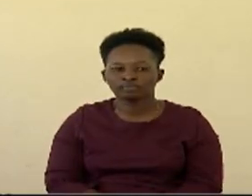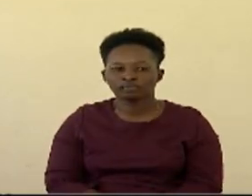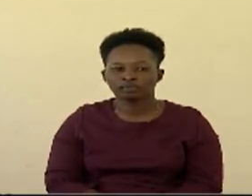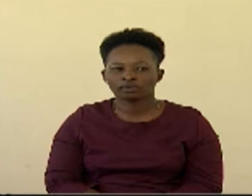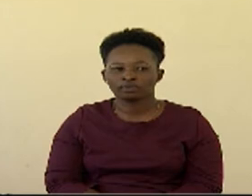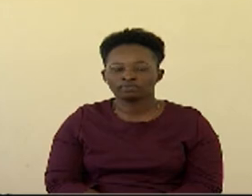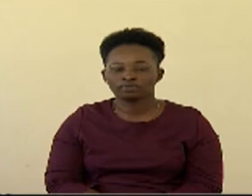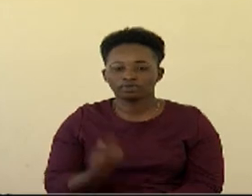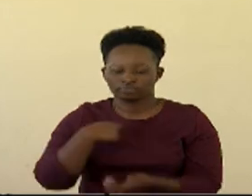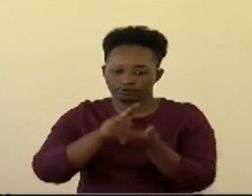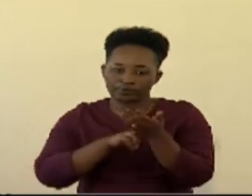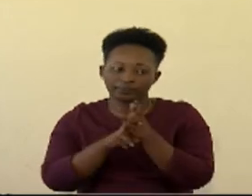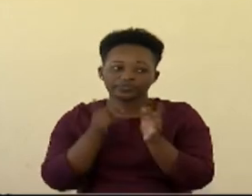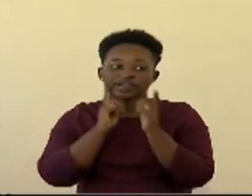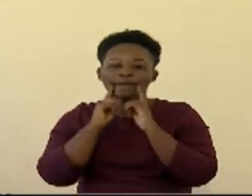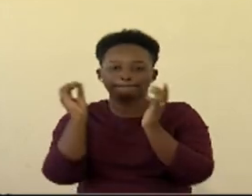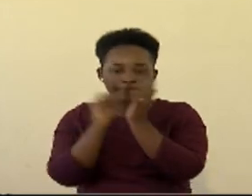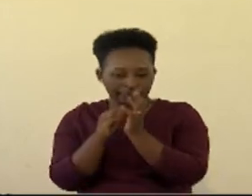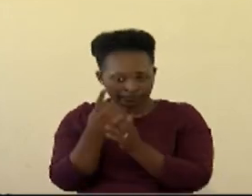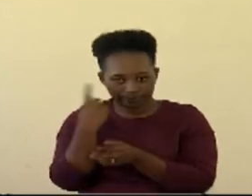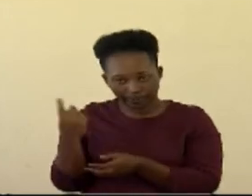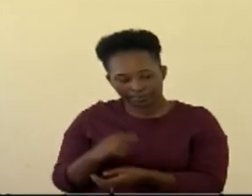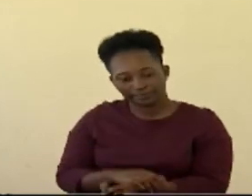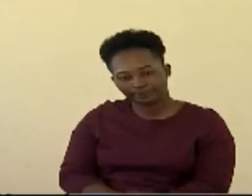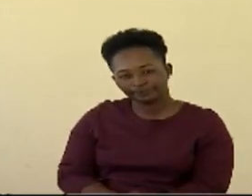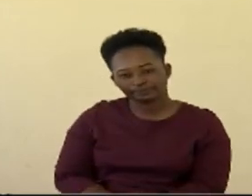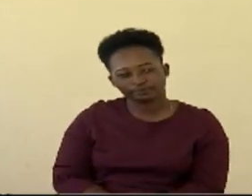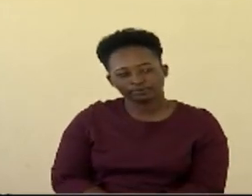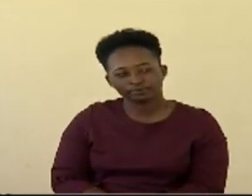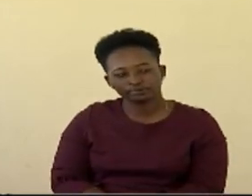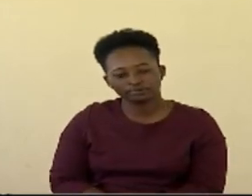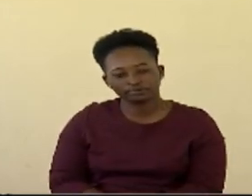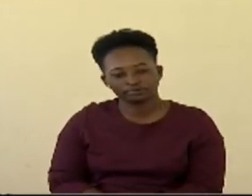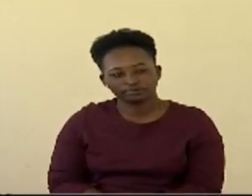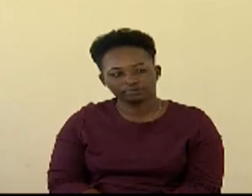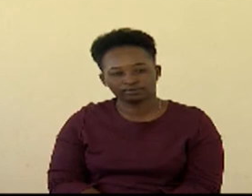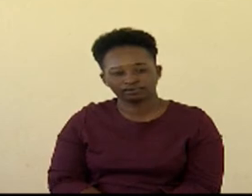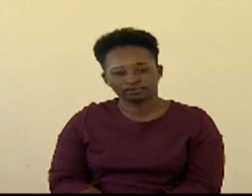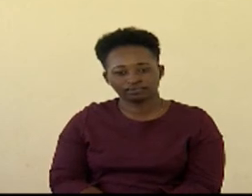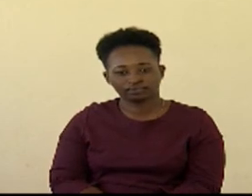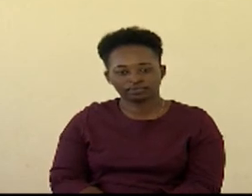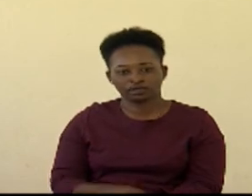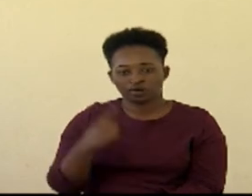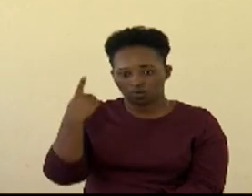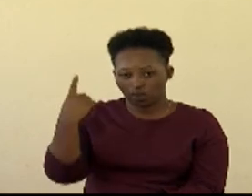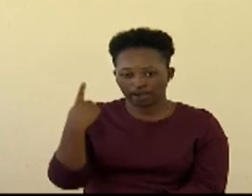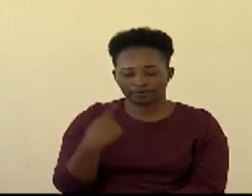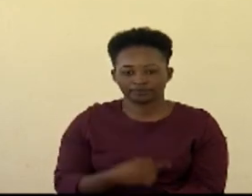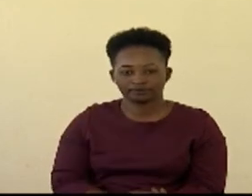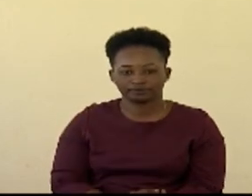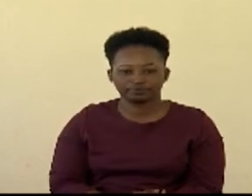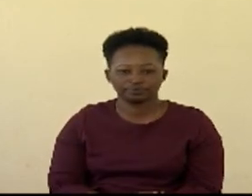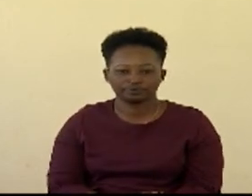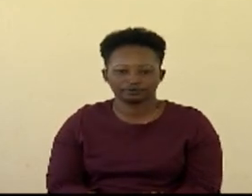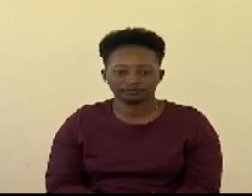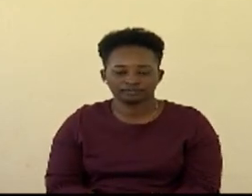purple let's check right it works that is one if we put a tick here and